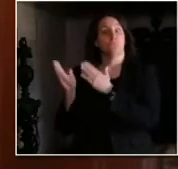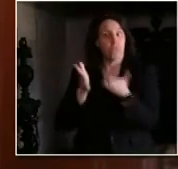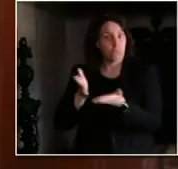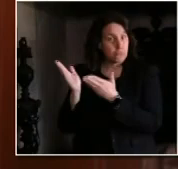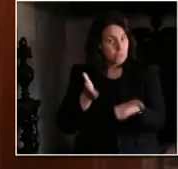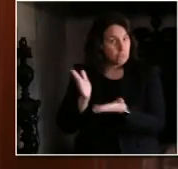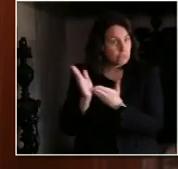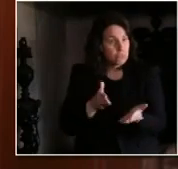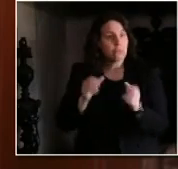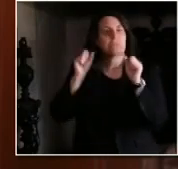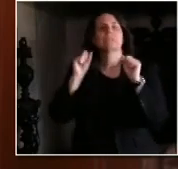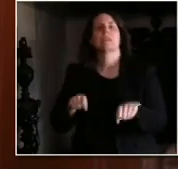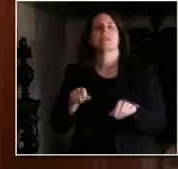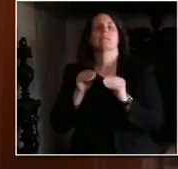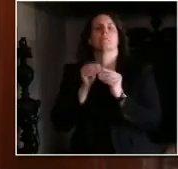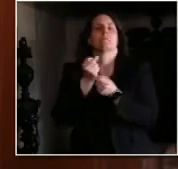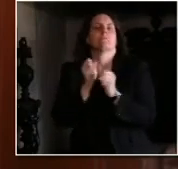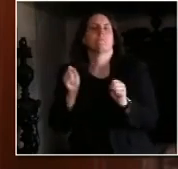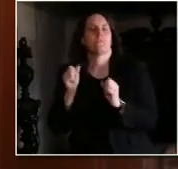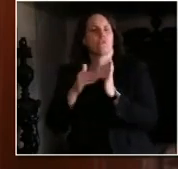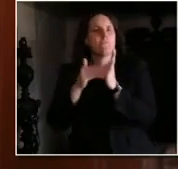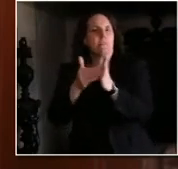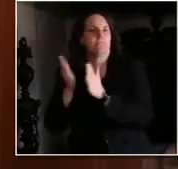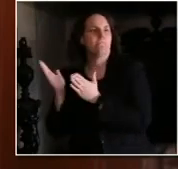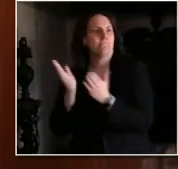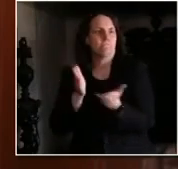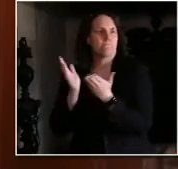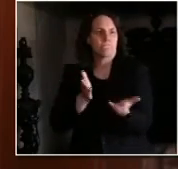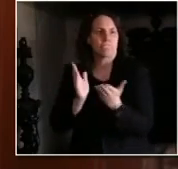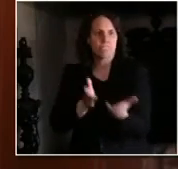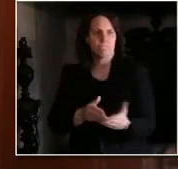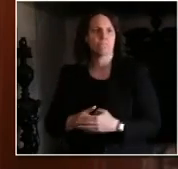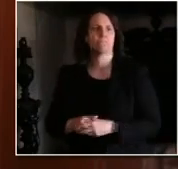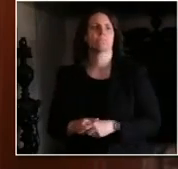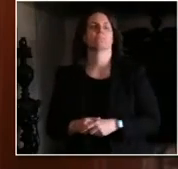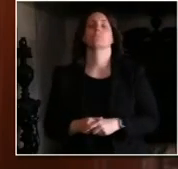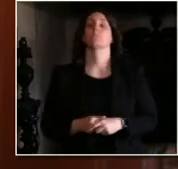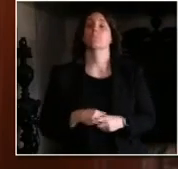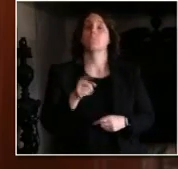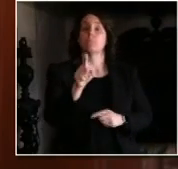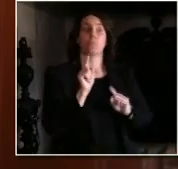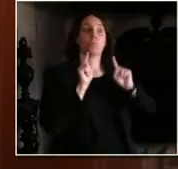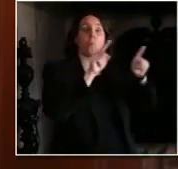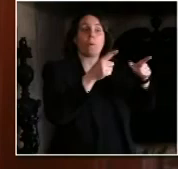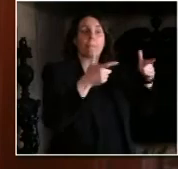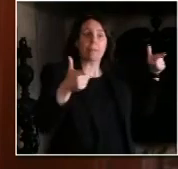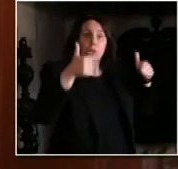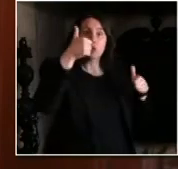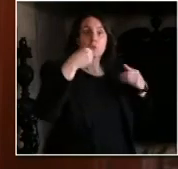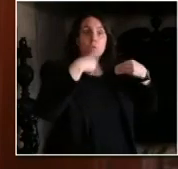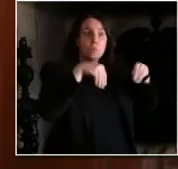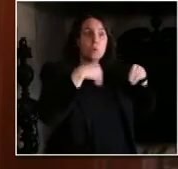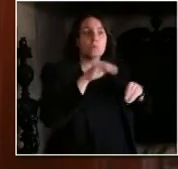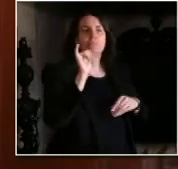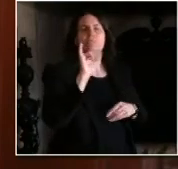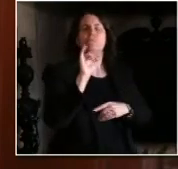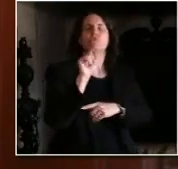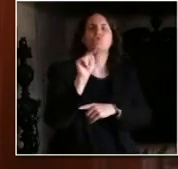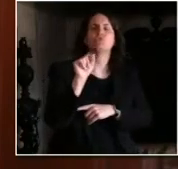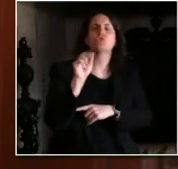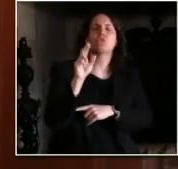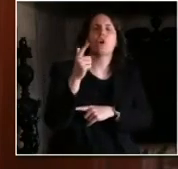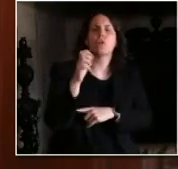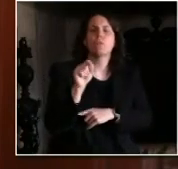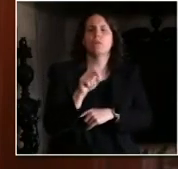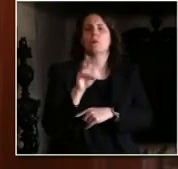large retailers by implementing social distancing at stores like Target and Fleet Farm. Craft stores will be able to